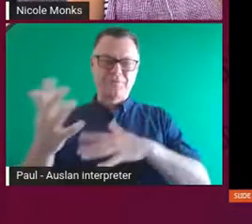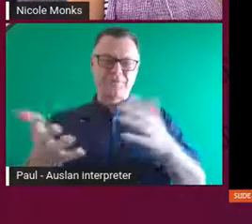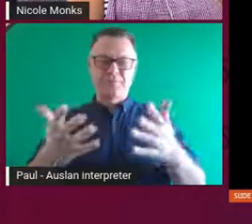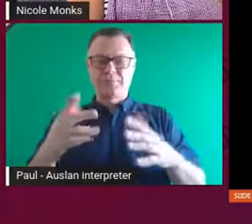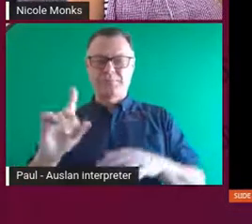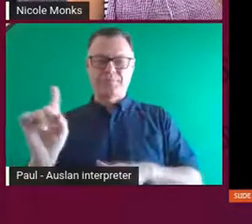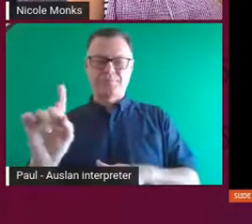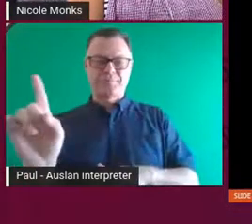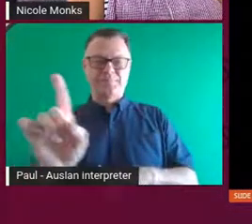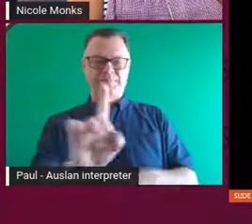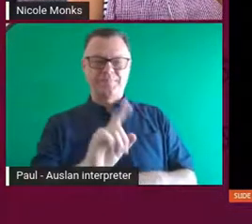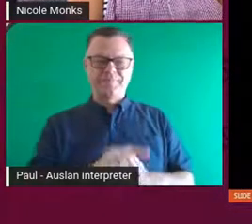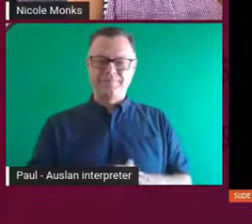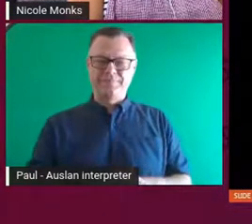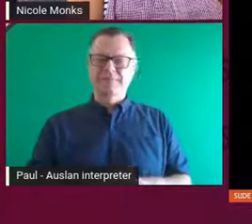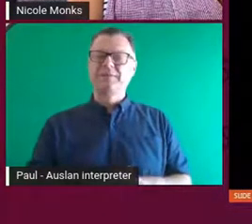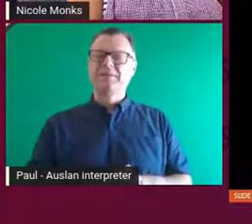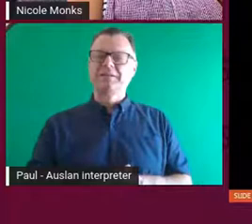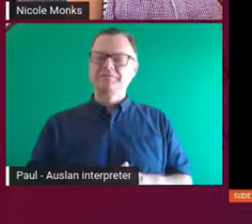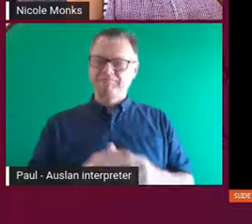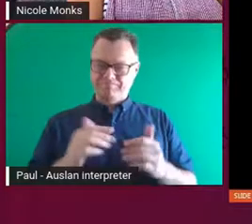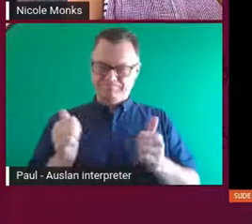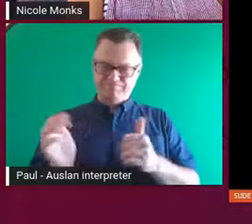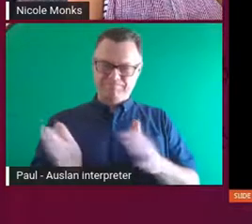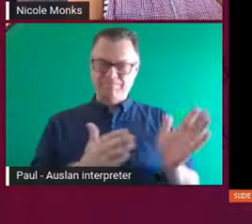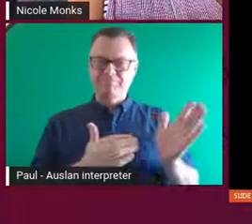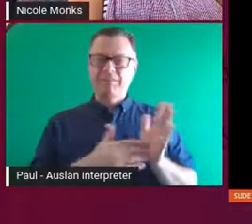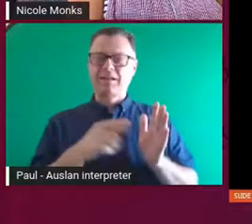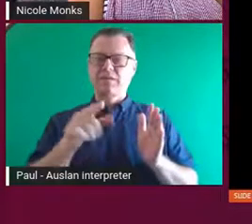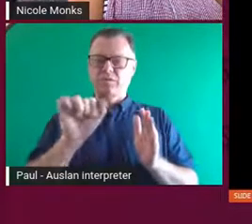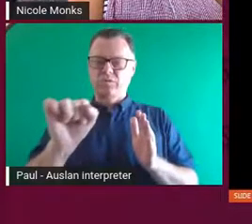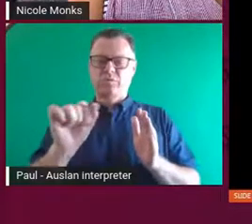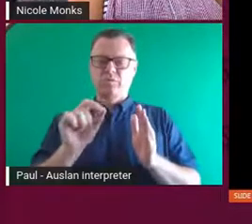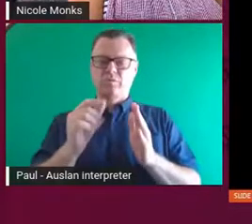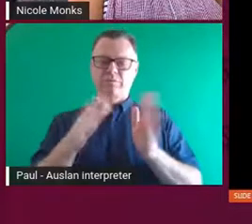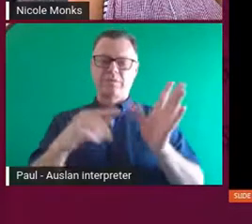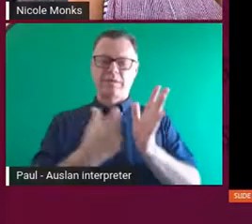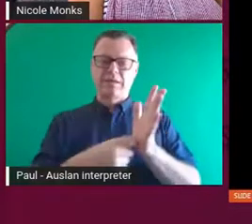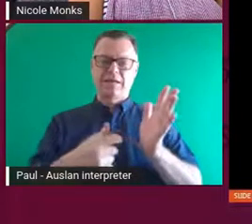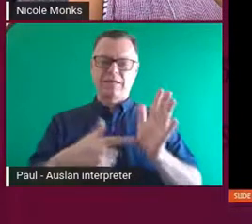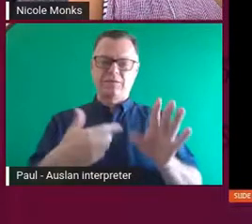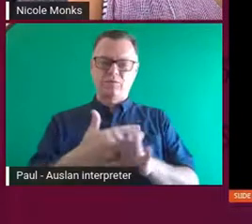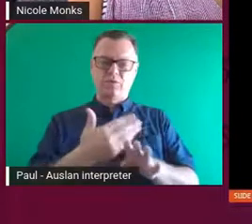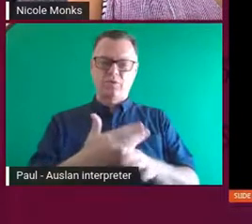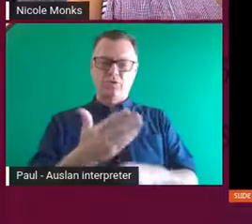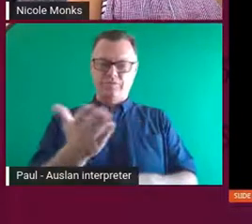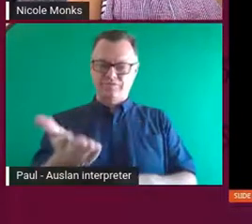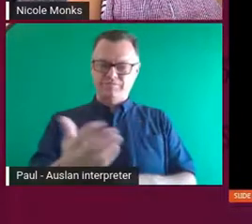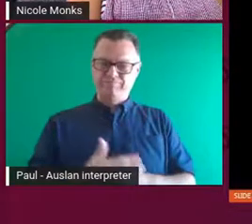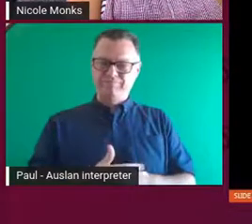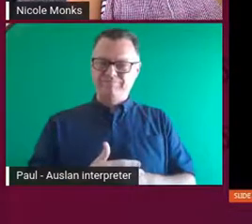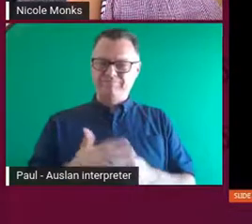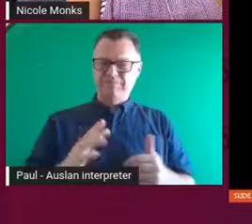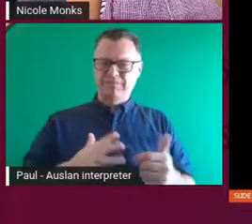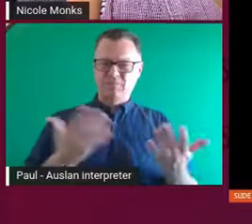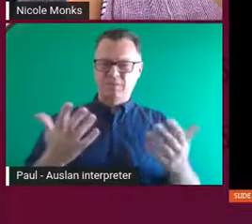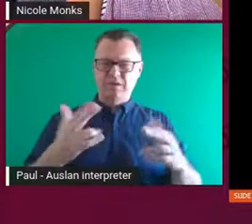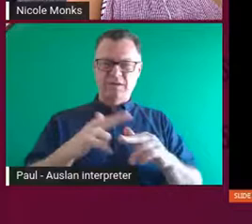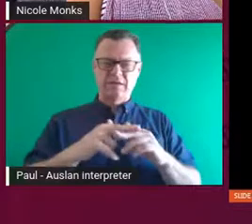And then we're now looking at some of your public artwork on screen. And this is part of a foyer work